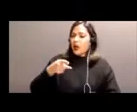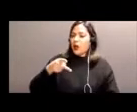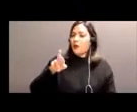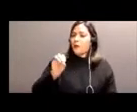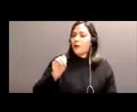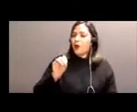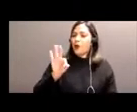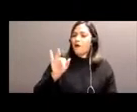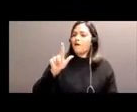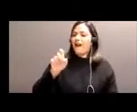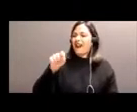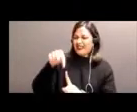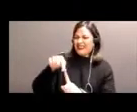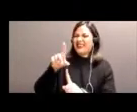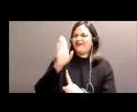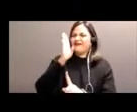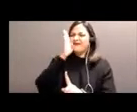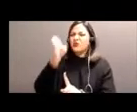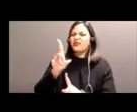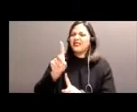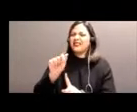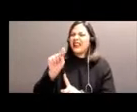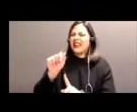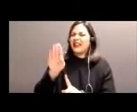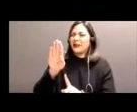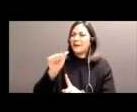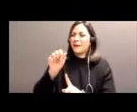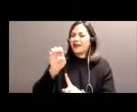actually deliver the services that you say?